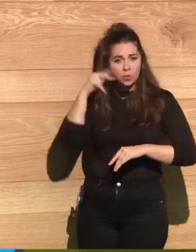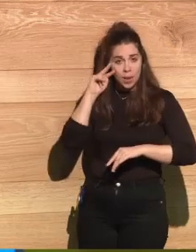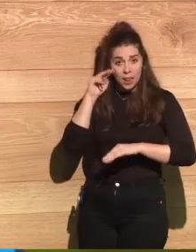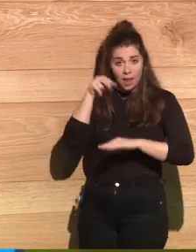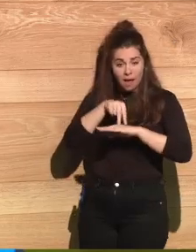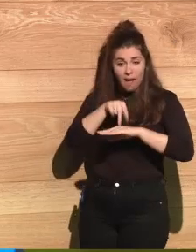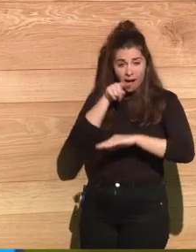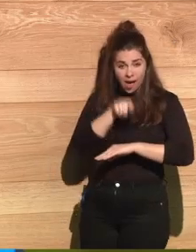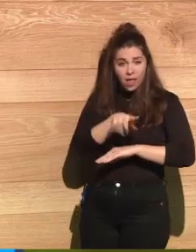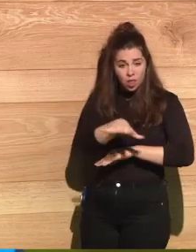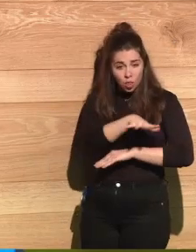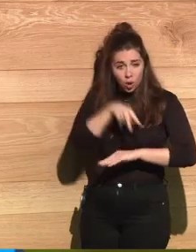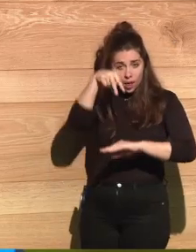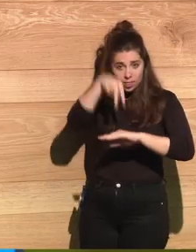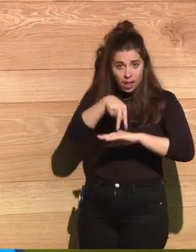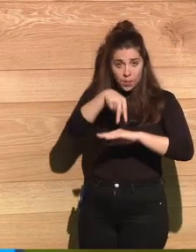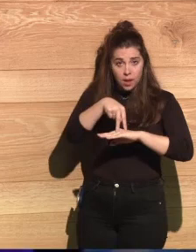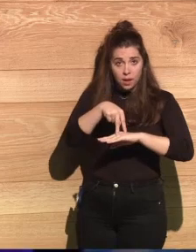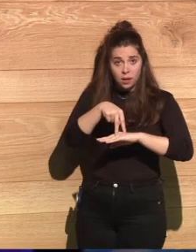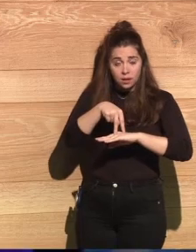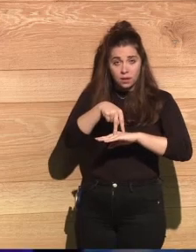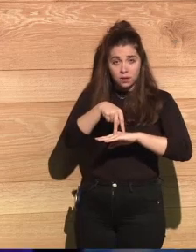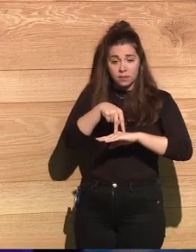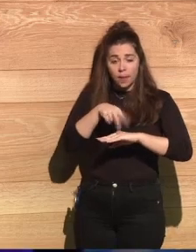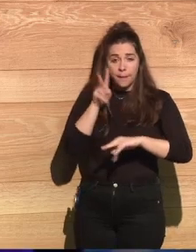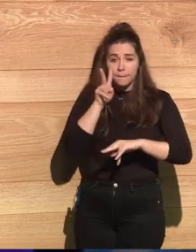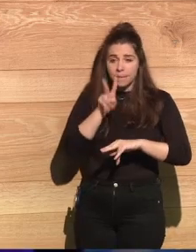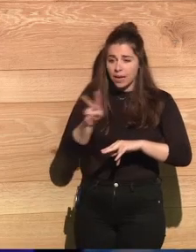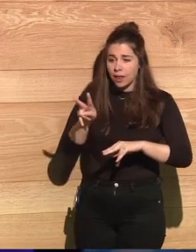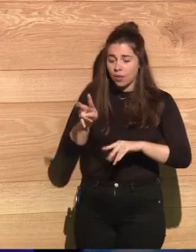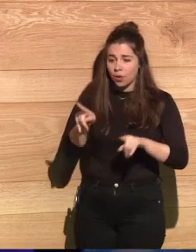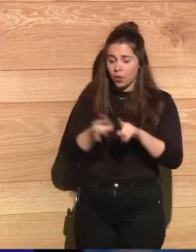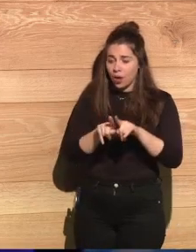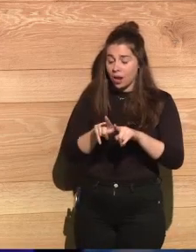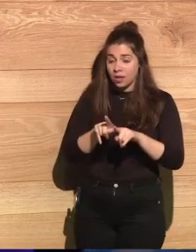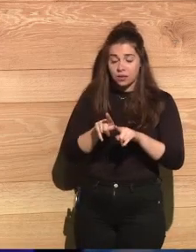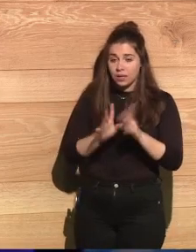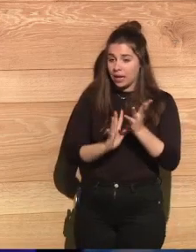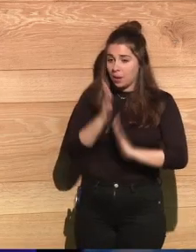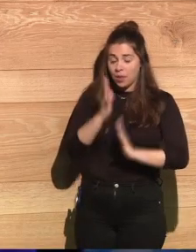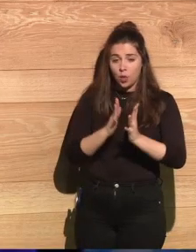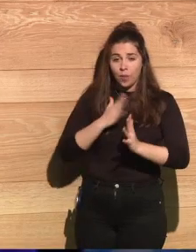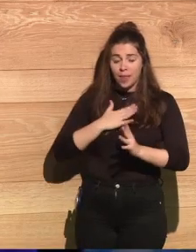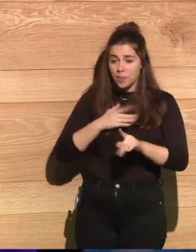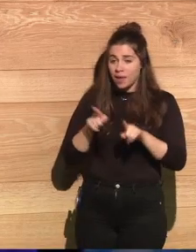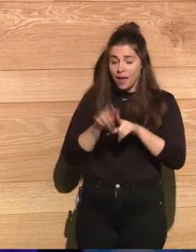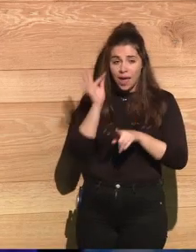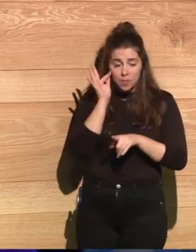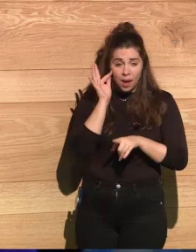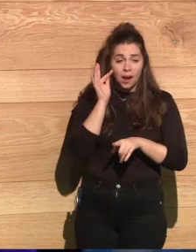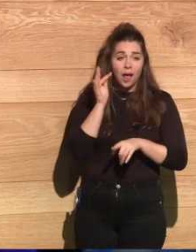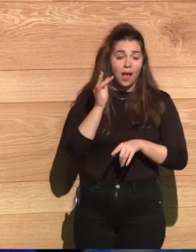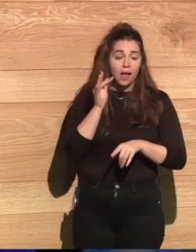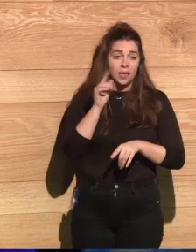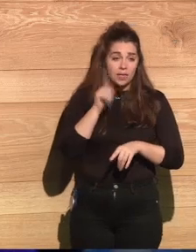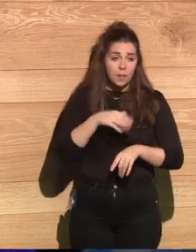that so-called cremation of my dear sister and nephew. And that